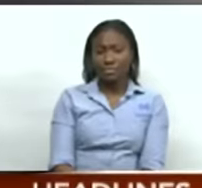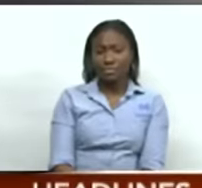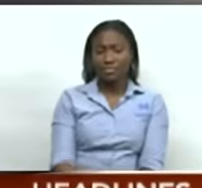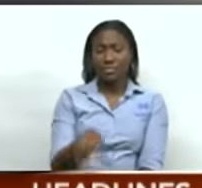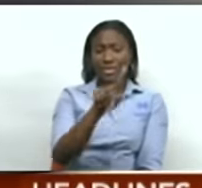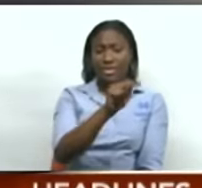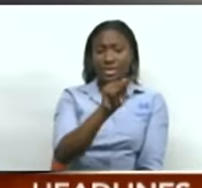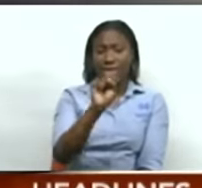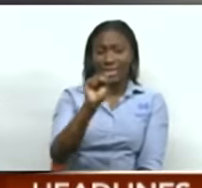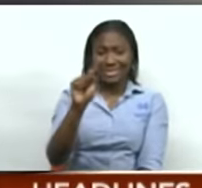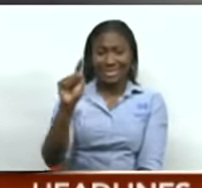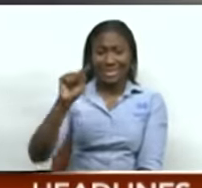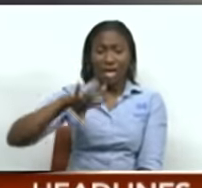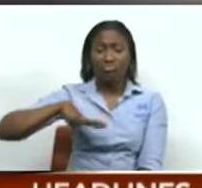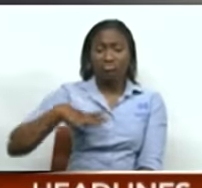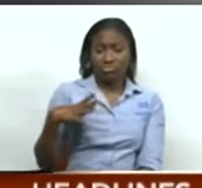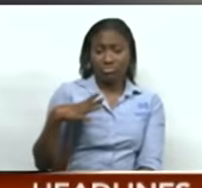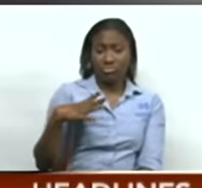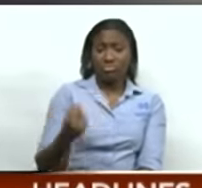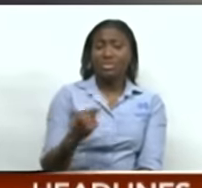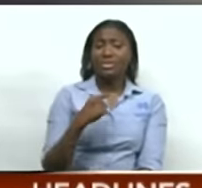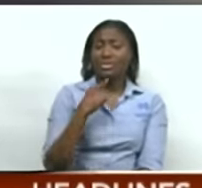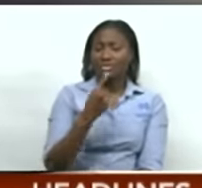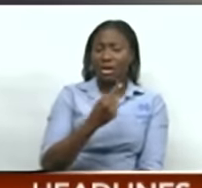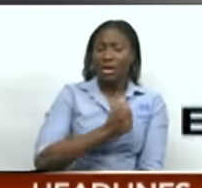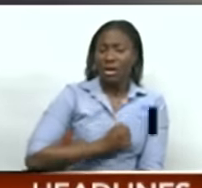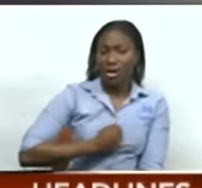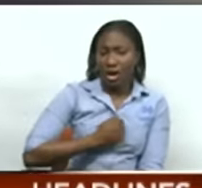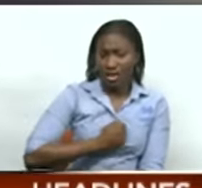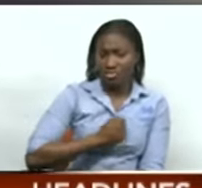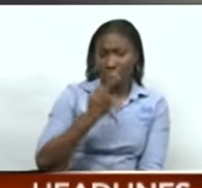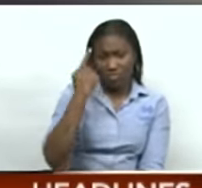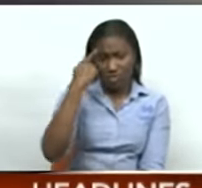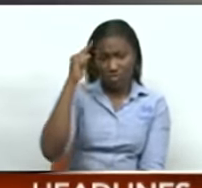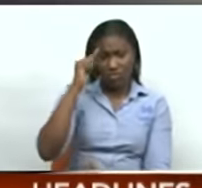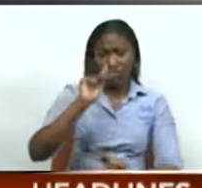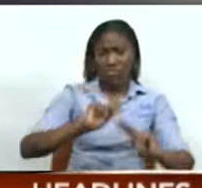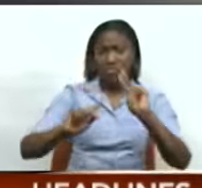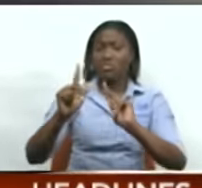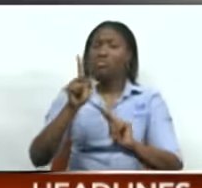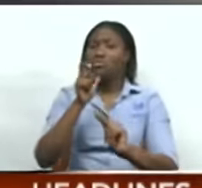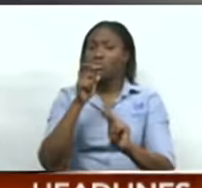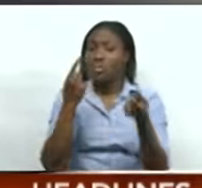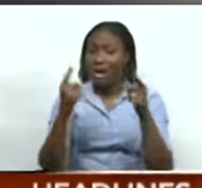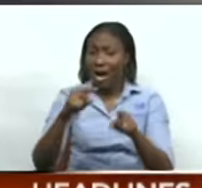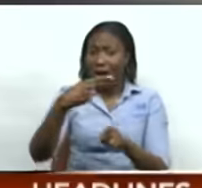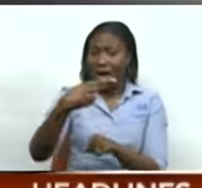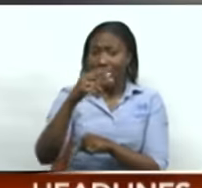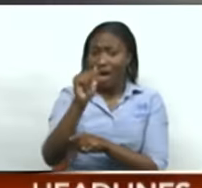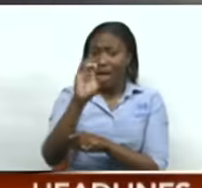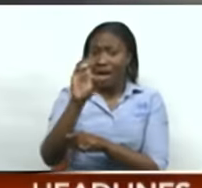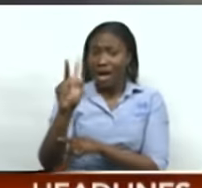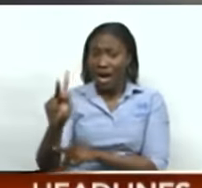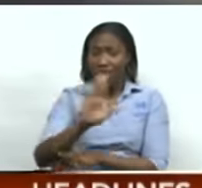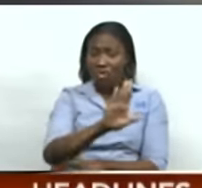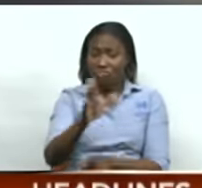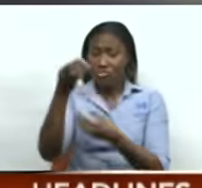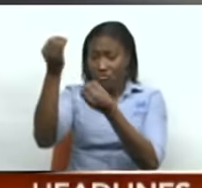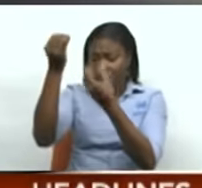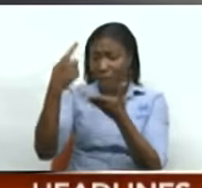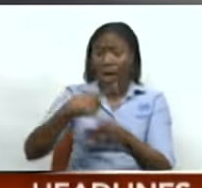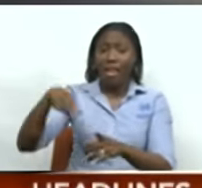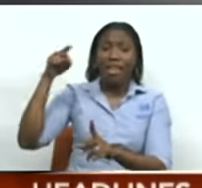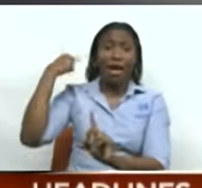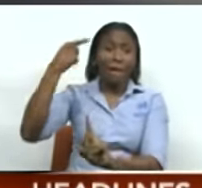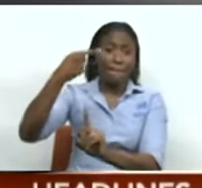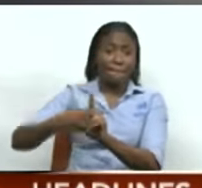TSTT CEO Lisa Agard has apologized to customers whose data was stolen by cyber criminals in last month's breach of